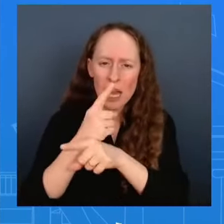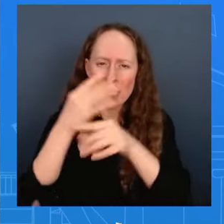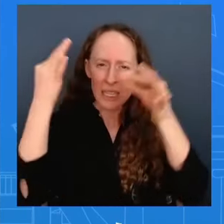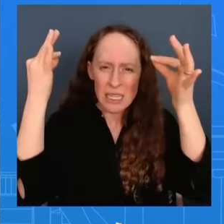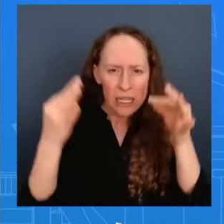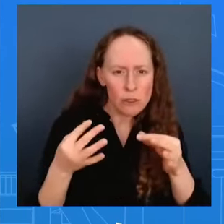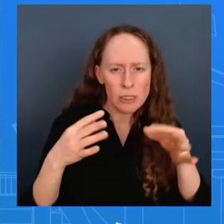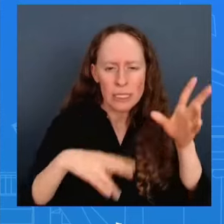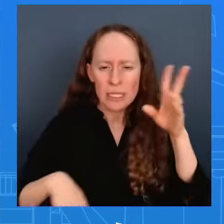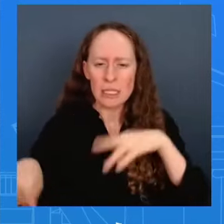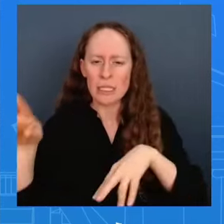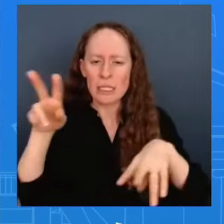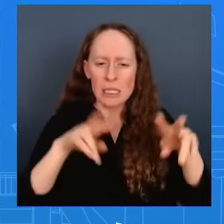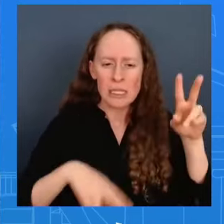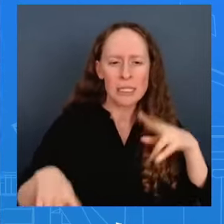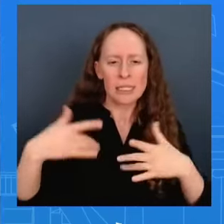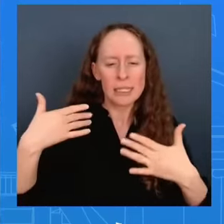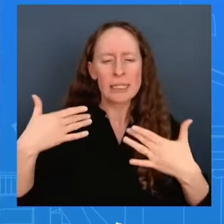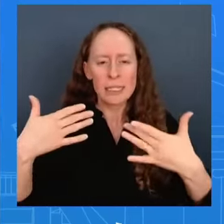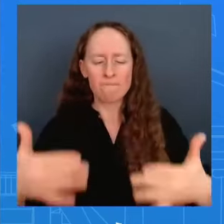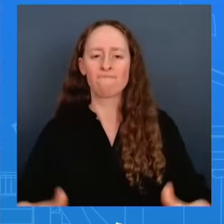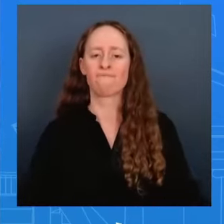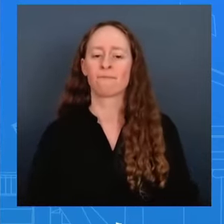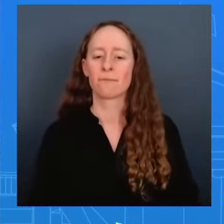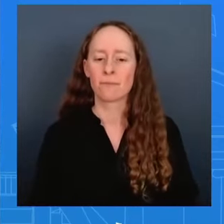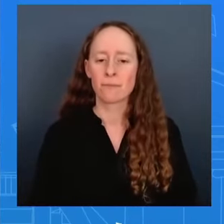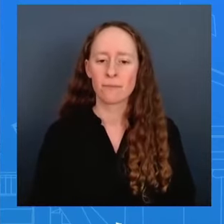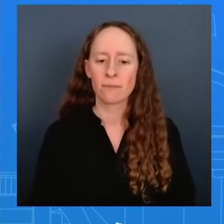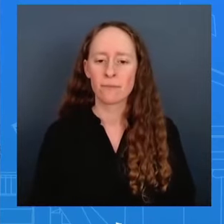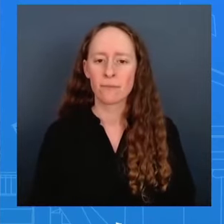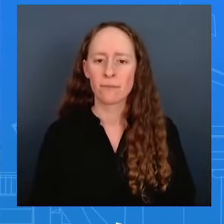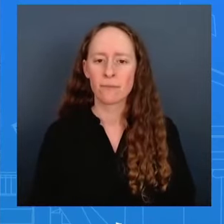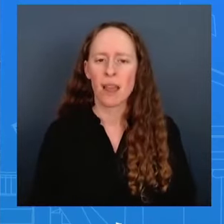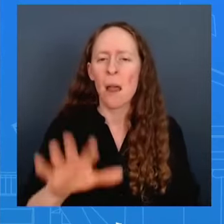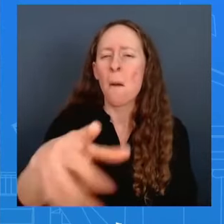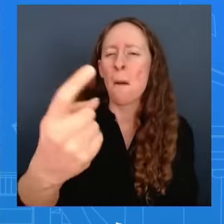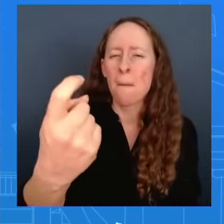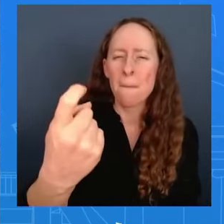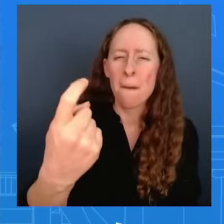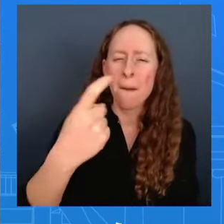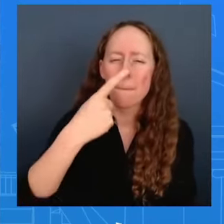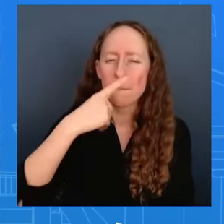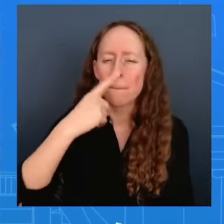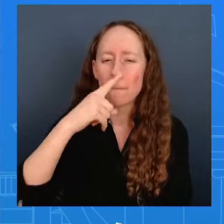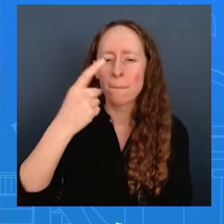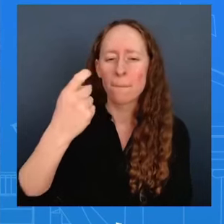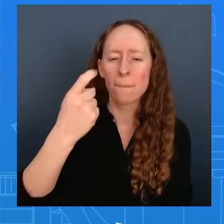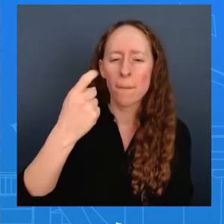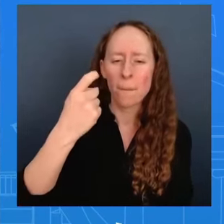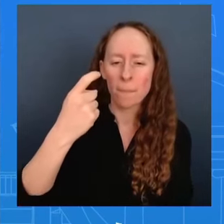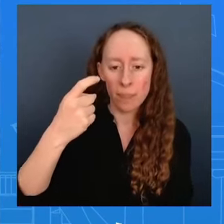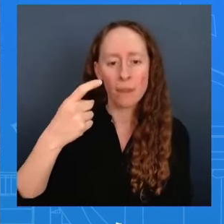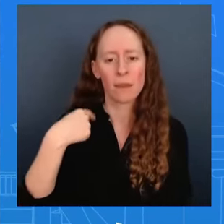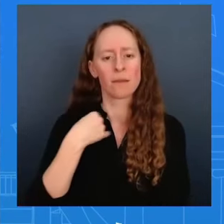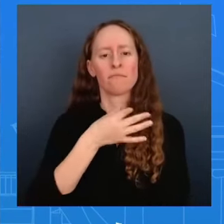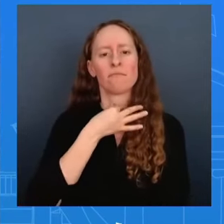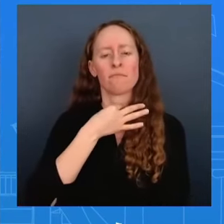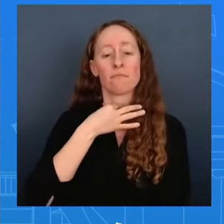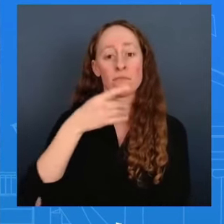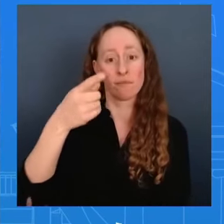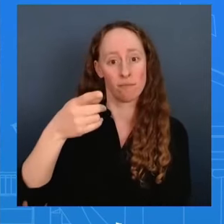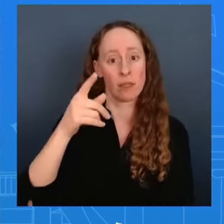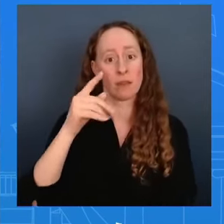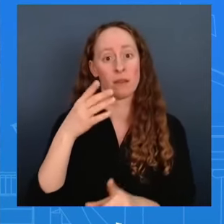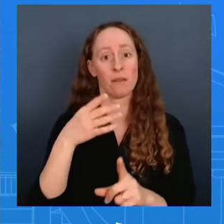that you will see one more quickly on mexico if i could um are we looking at tariffs i mean quotas the trump administration imposed quotas on steel and aluminum